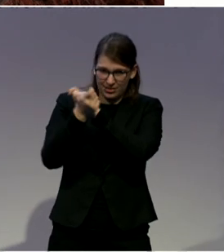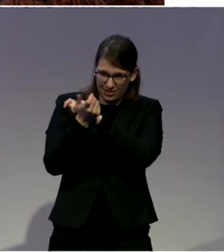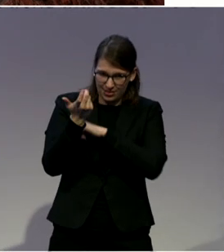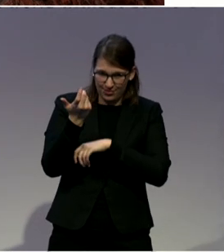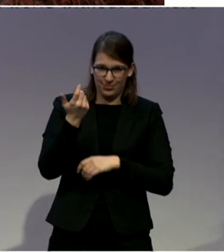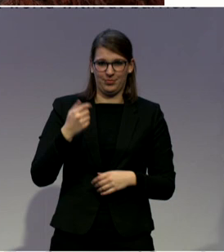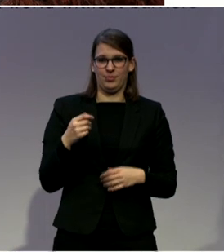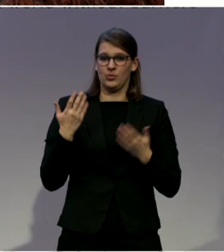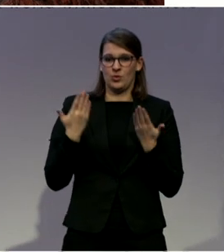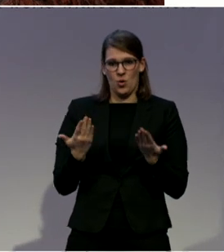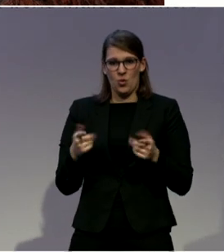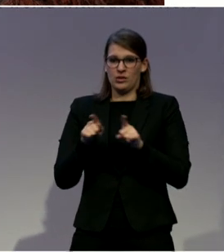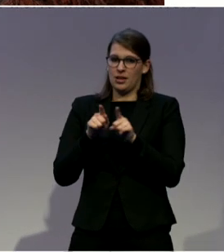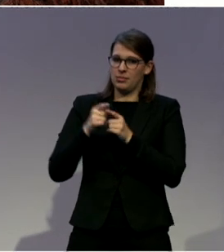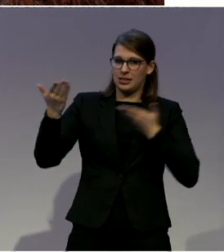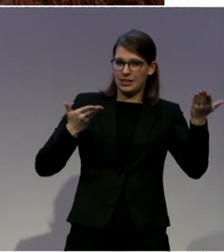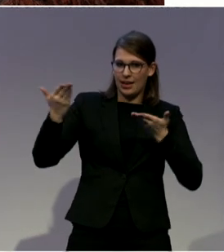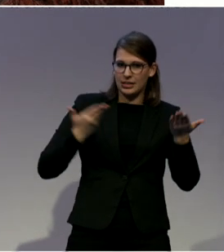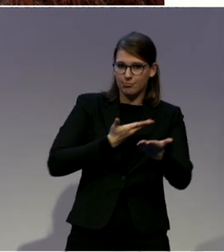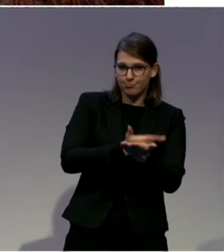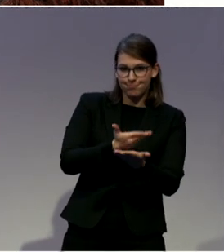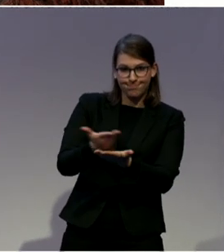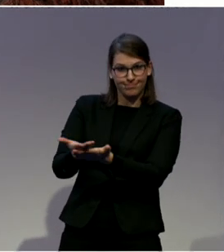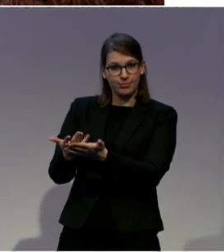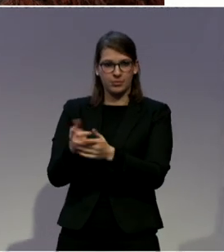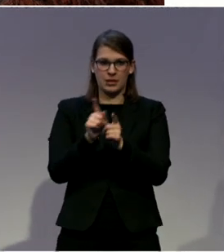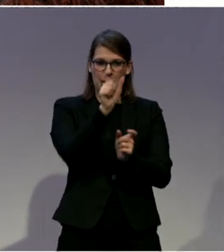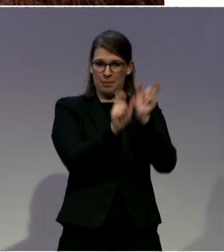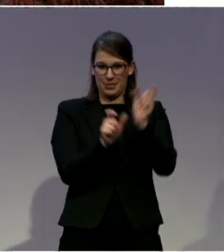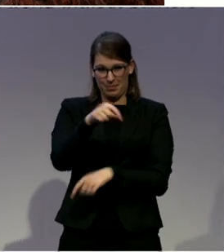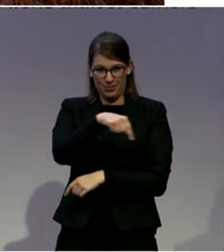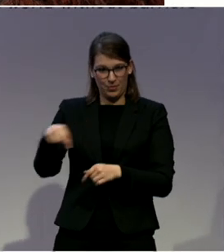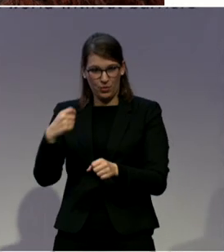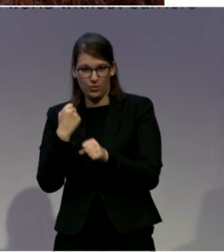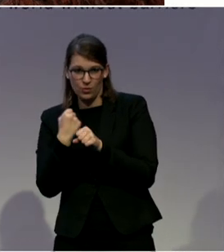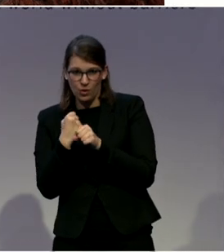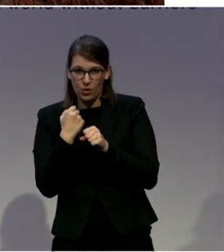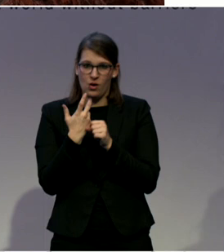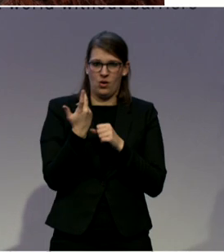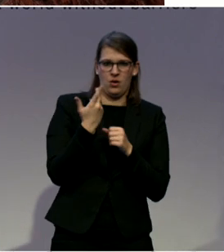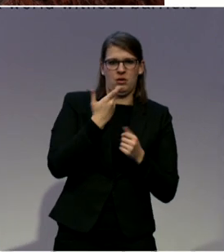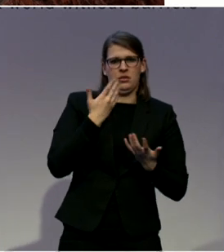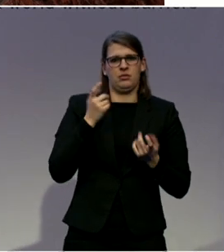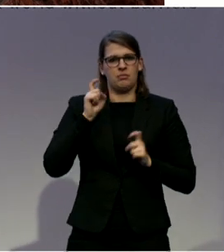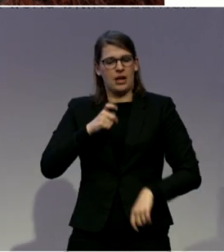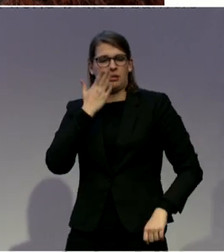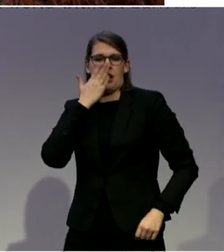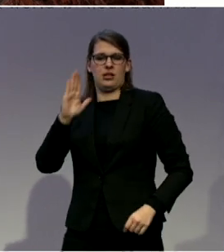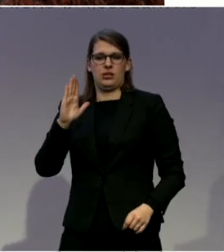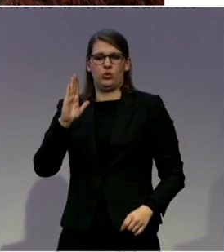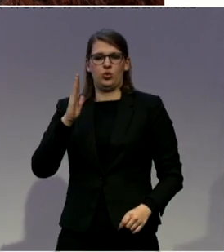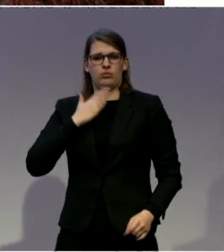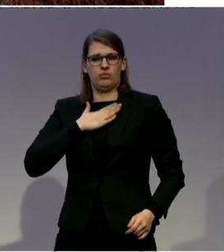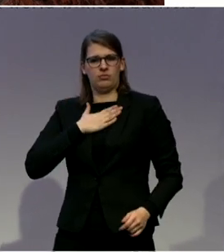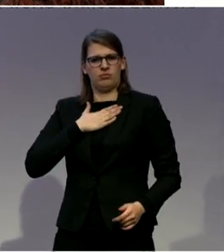people running those services at senior levels oftentimes had a sort of unspoken rule that what they were doing was running underfunded